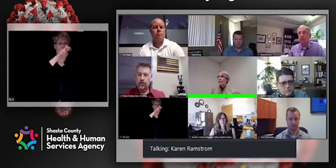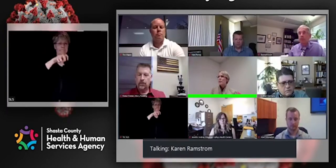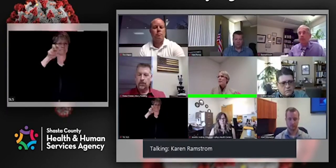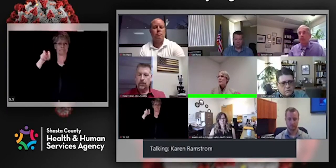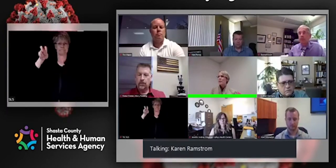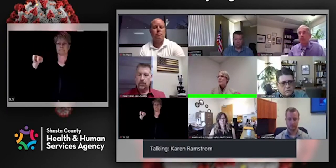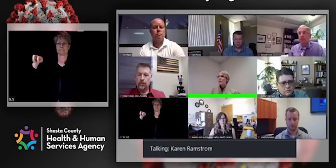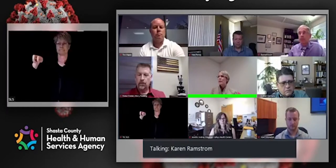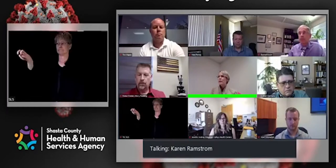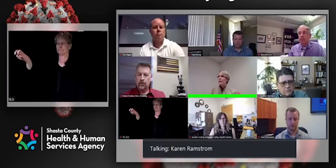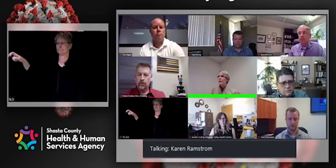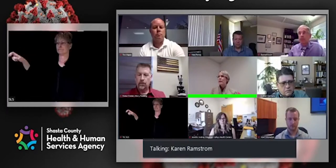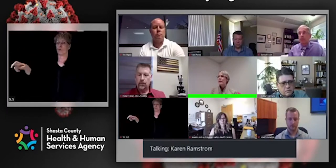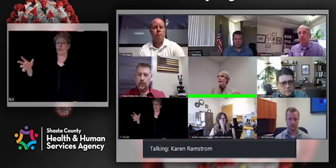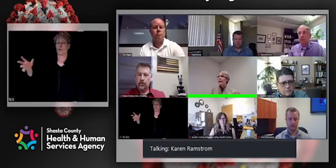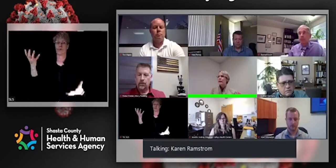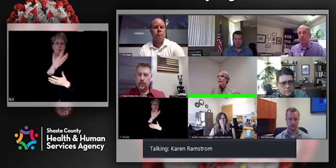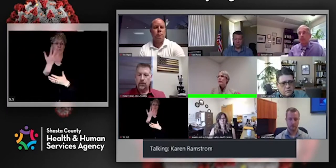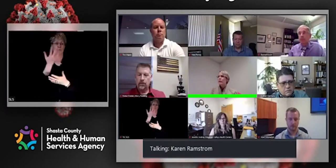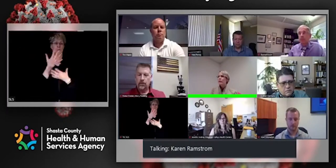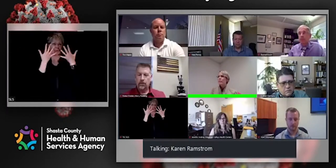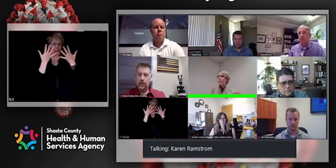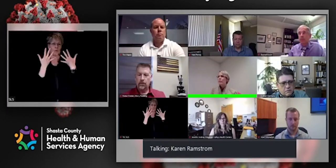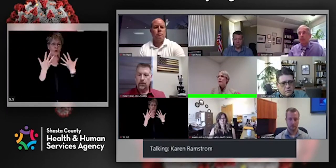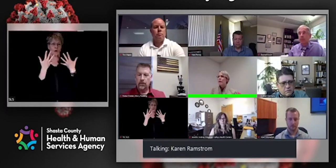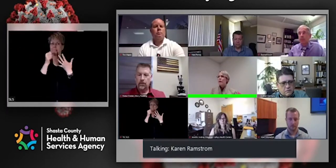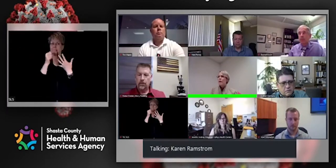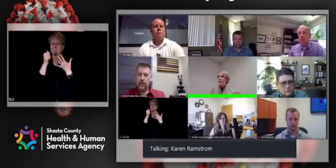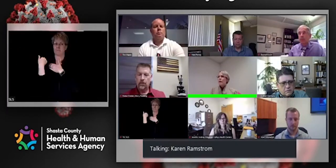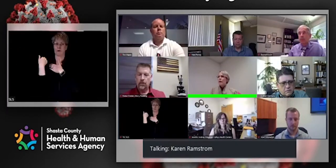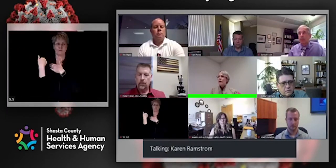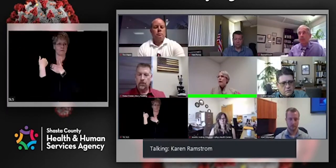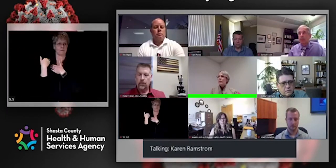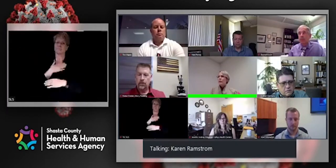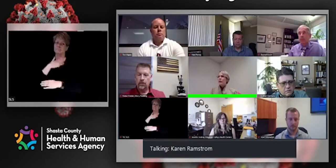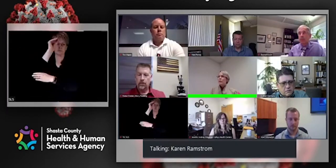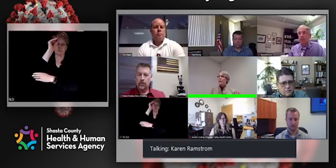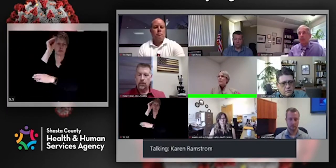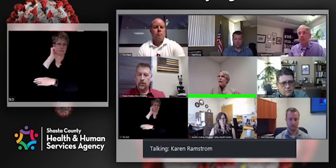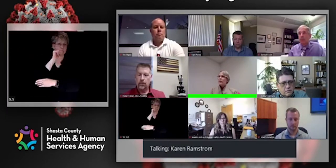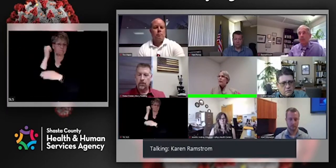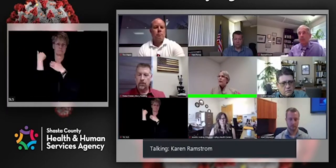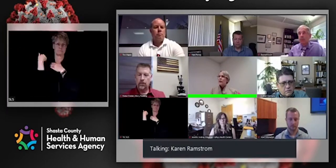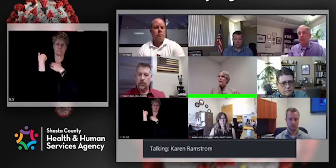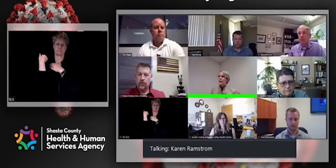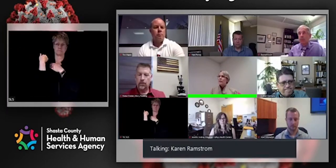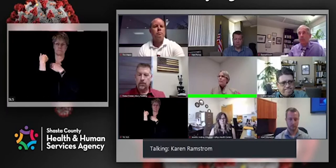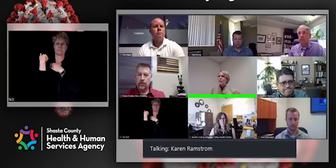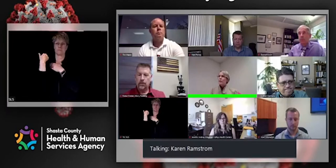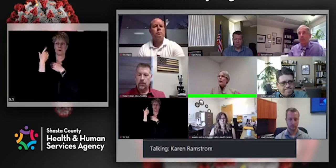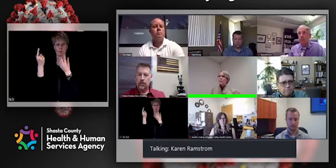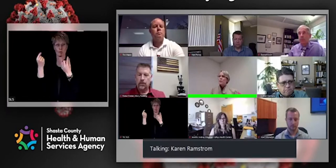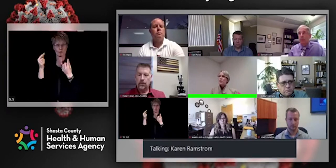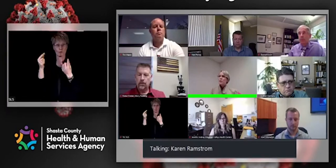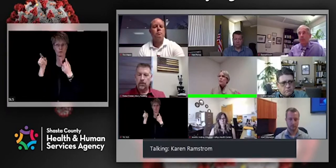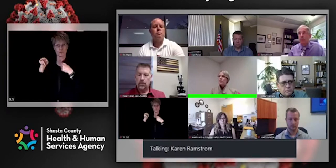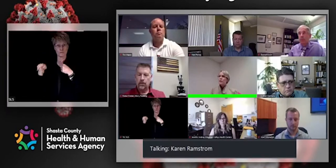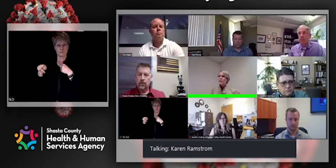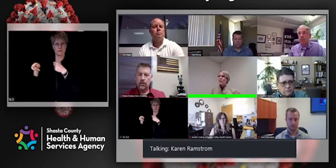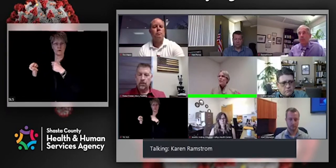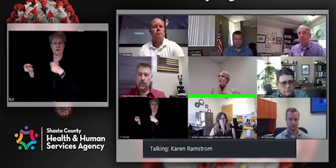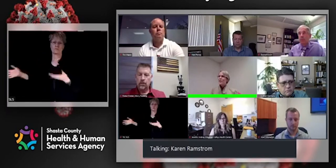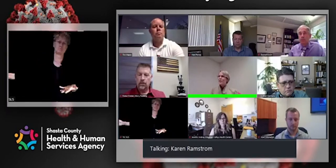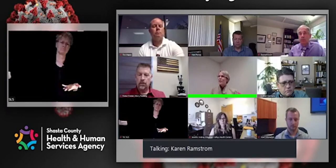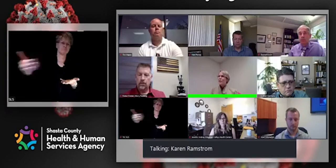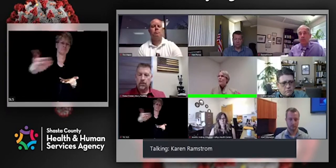and irresponsible, in my opinion. And bringing people together, perhaps with